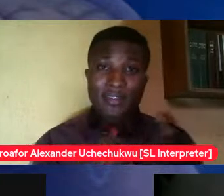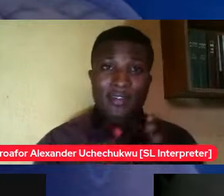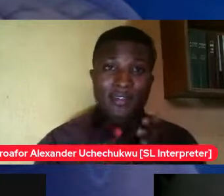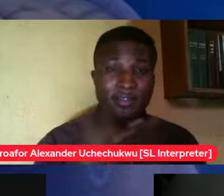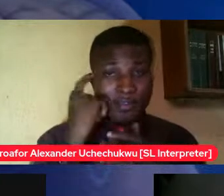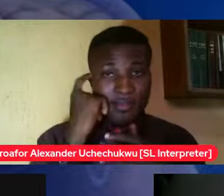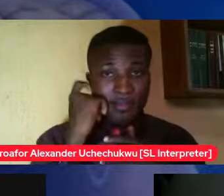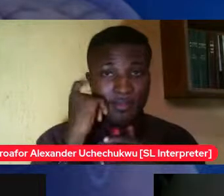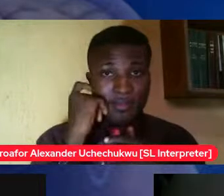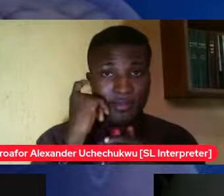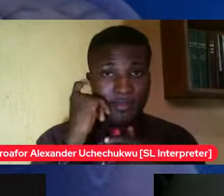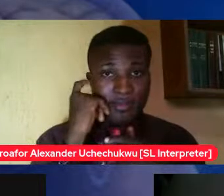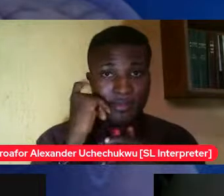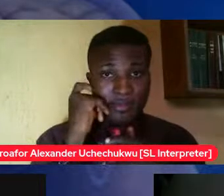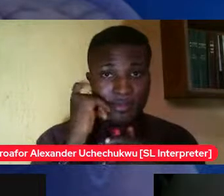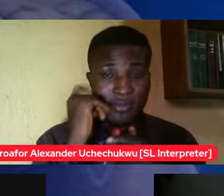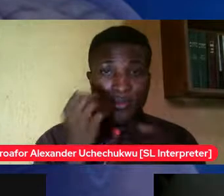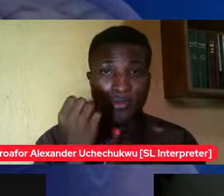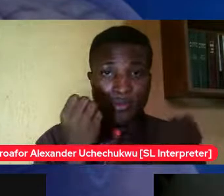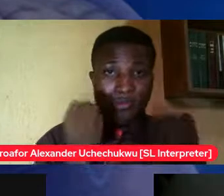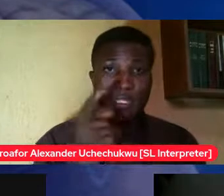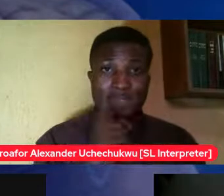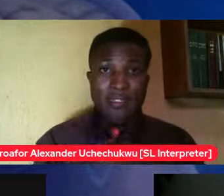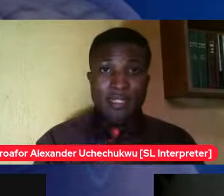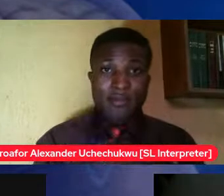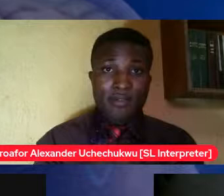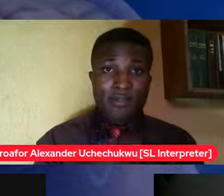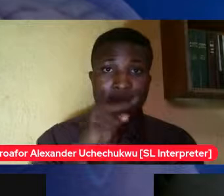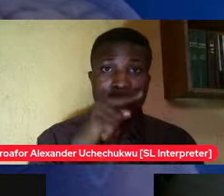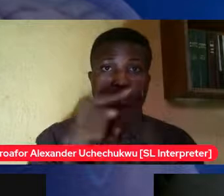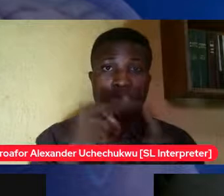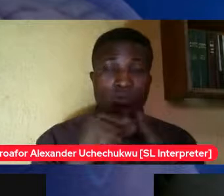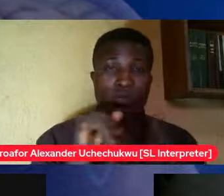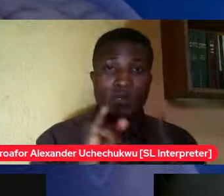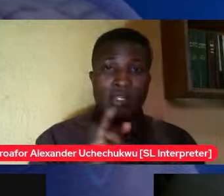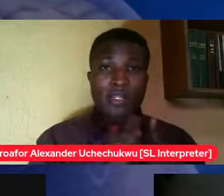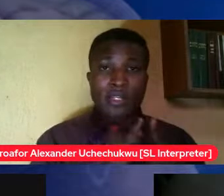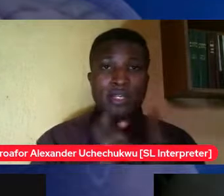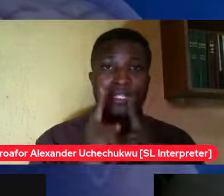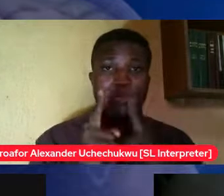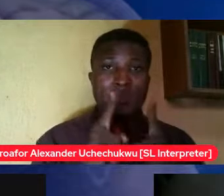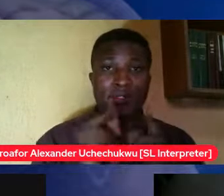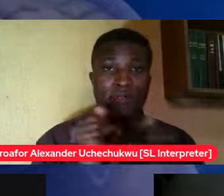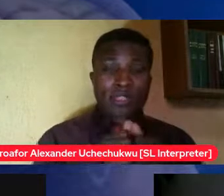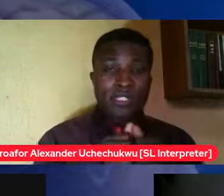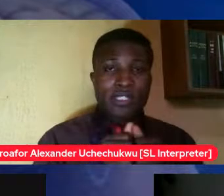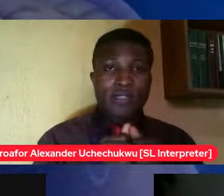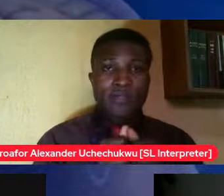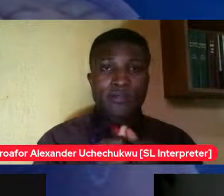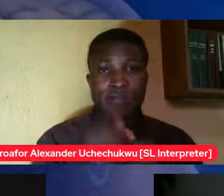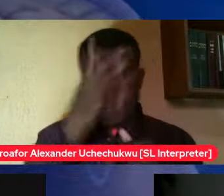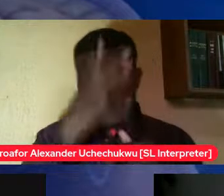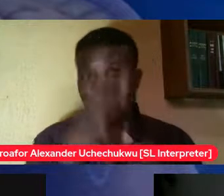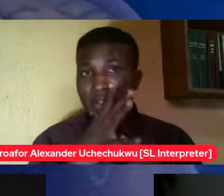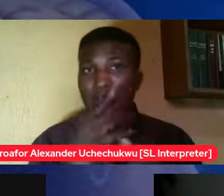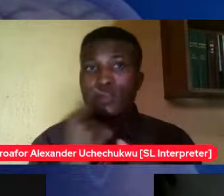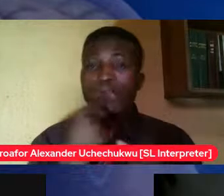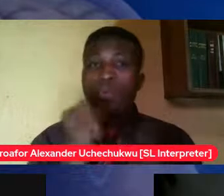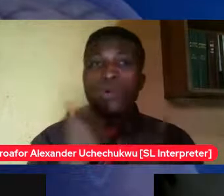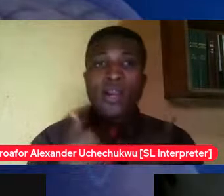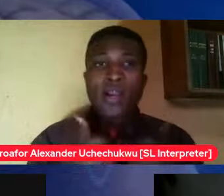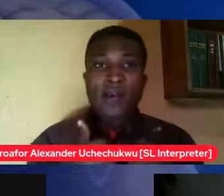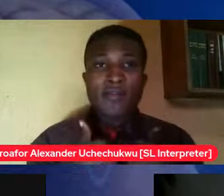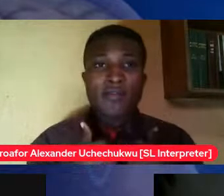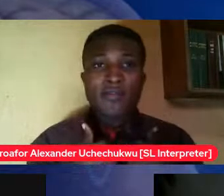when I speak to parents who have children who are severely impaired especially on the severe spectrum